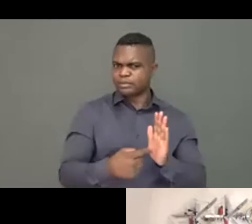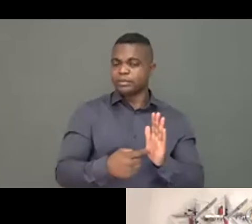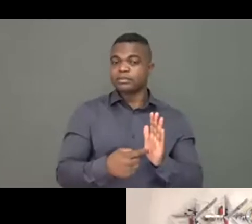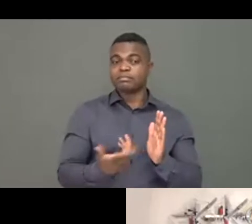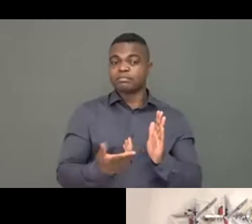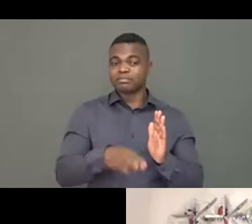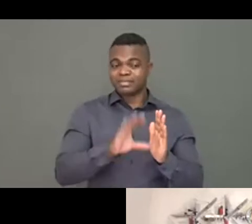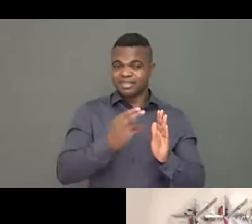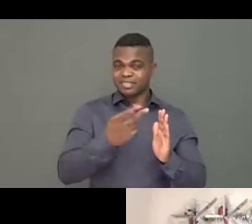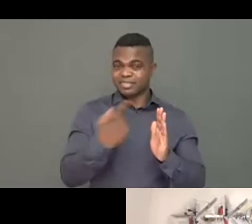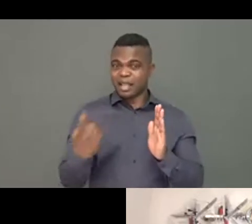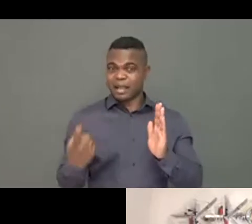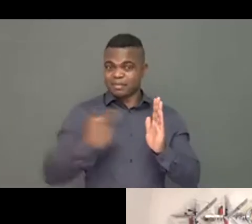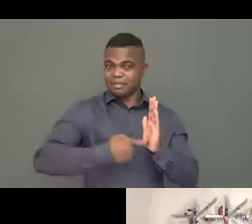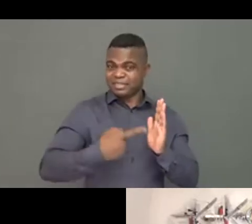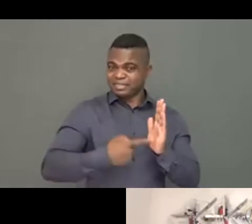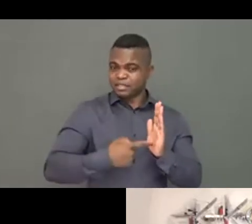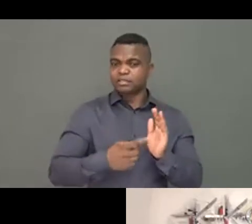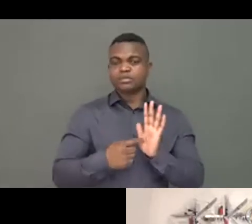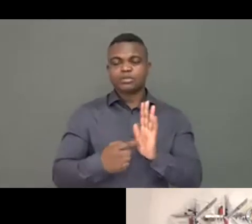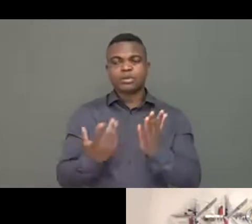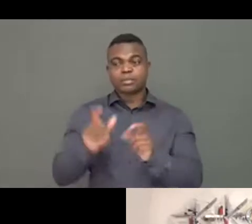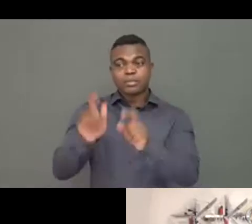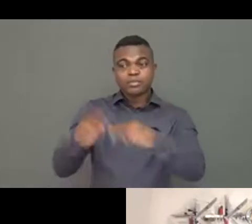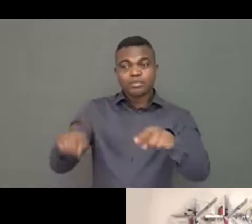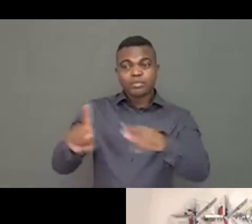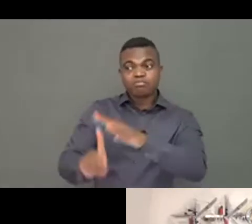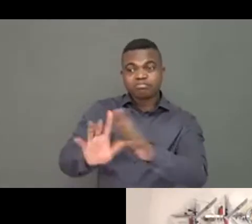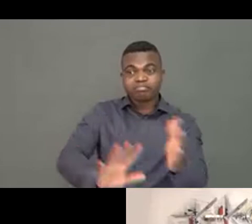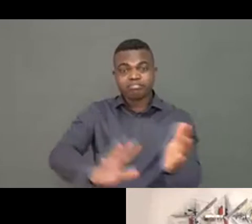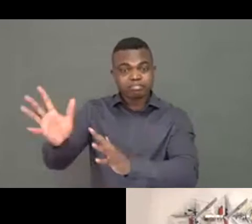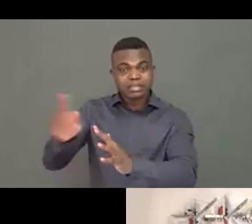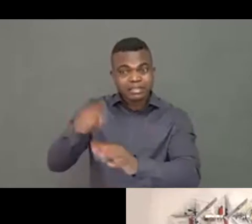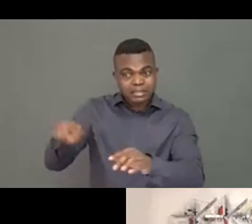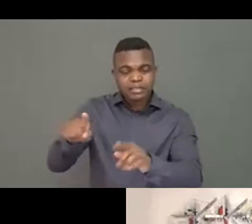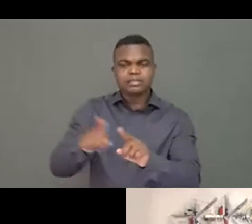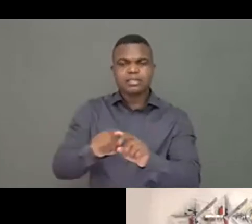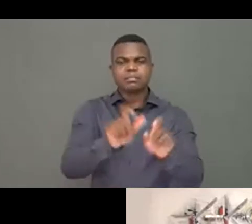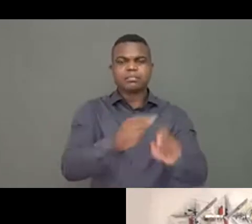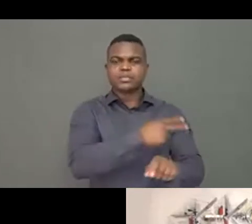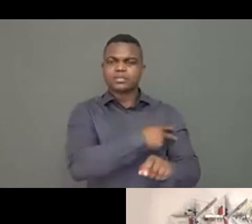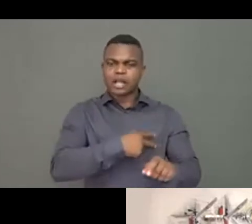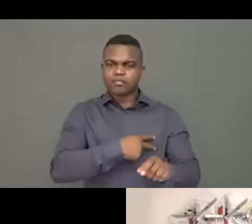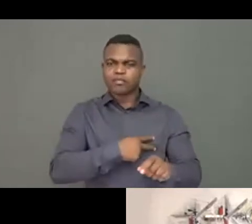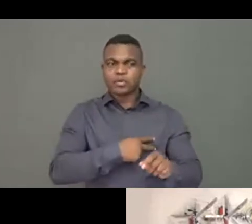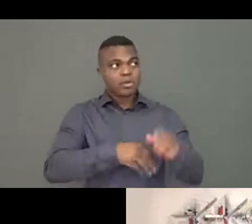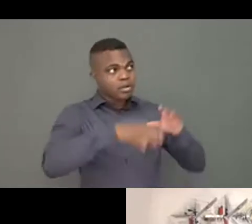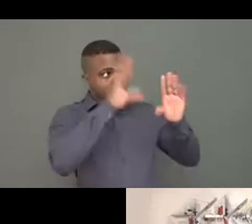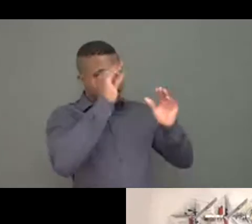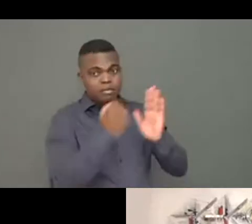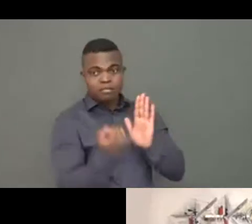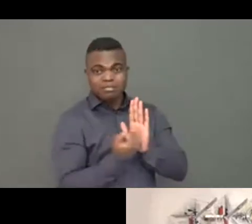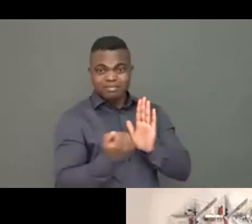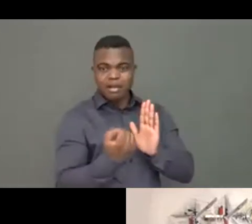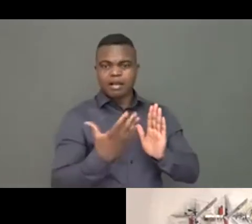relationship. We heard that from Abdullah a few minutes ago. So this is one of the biggest